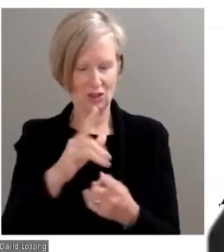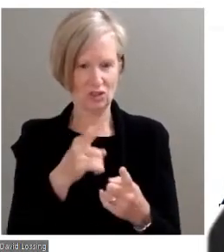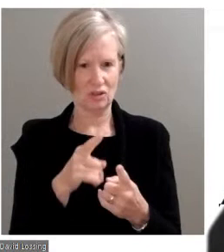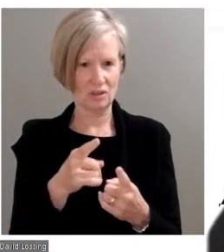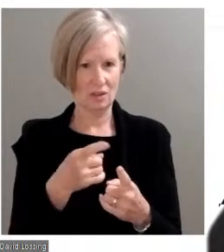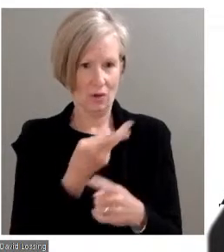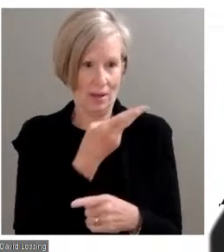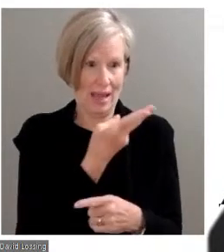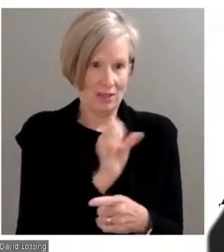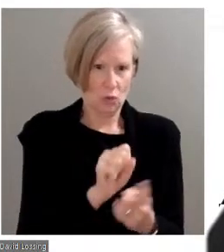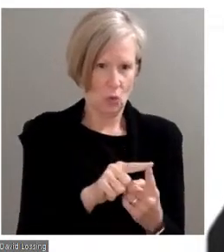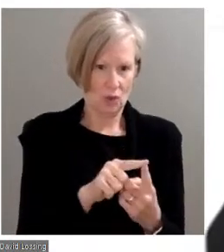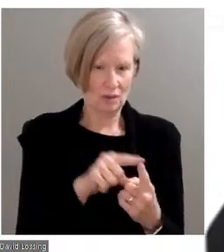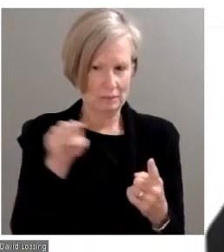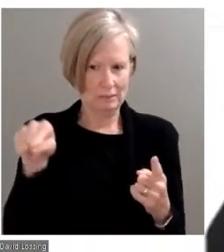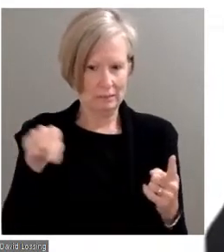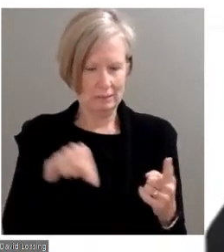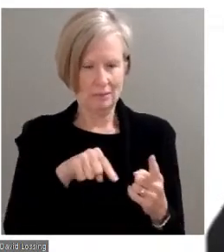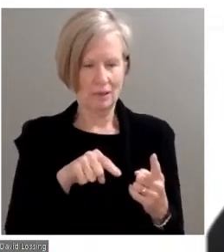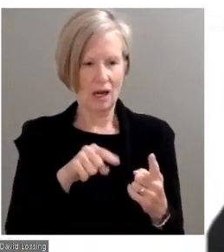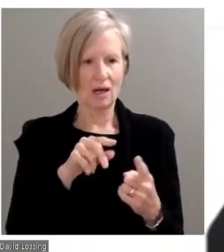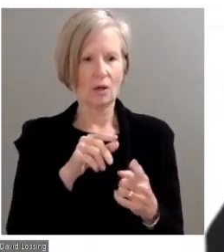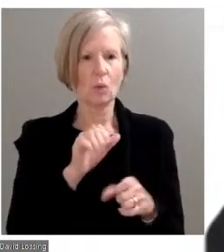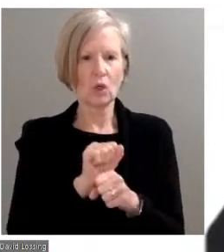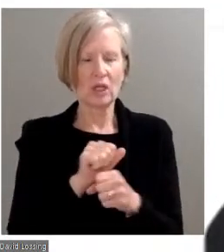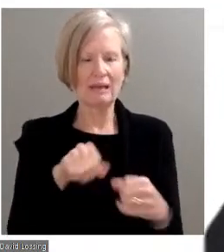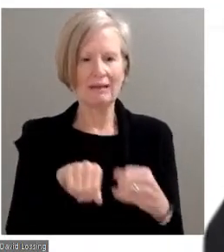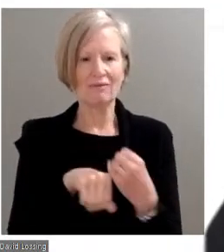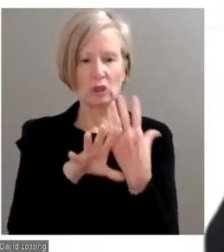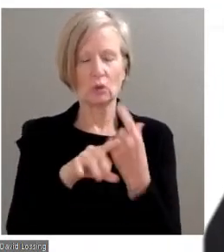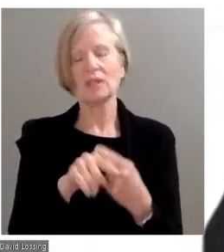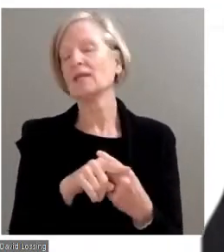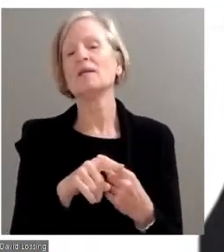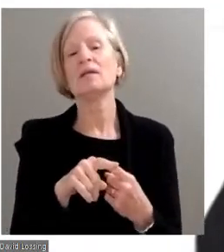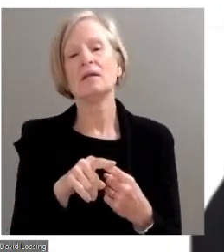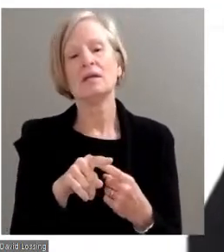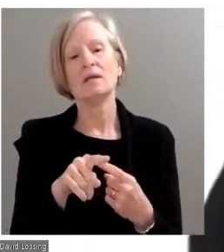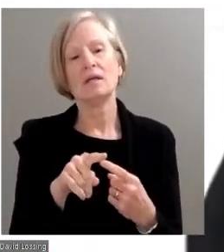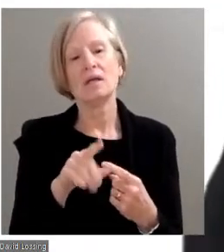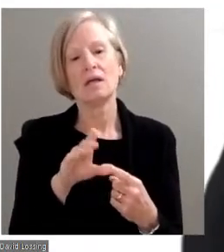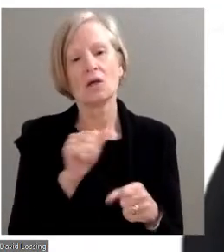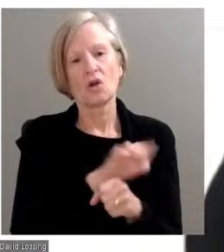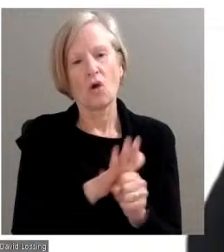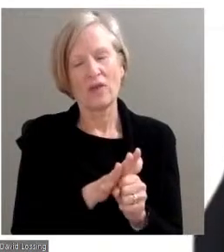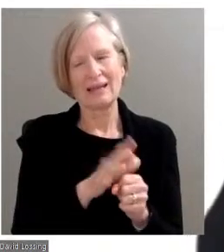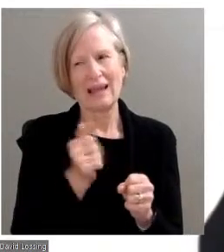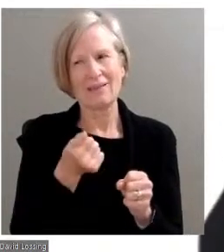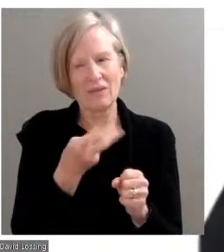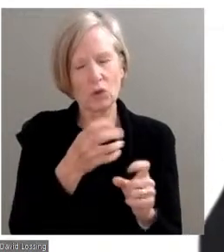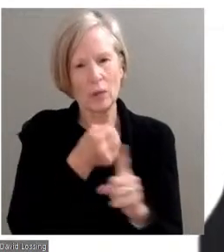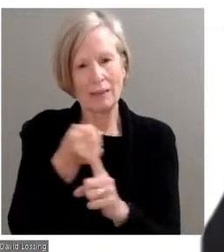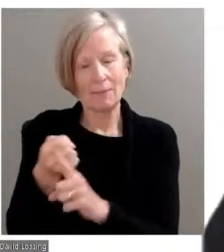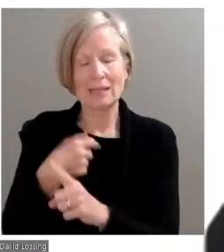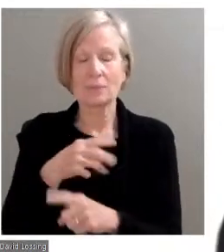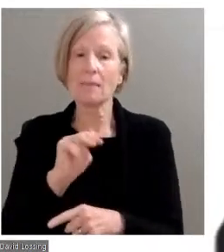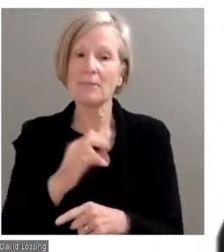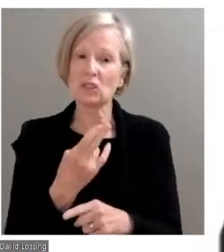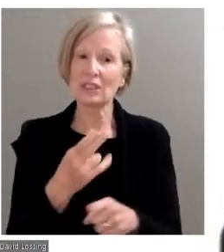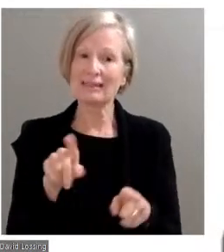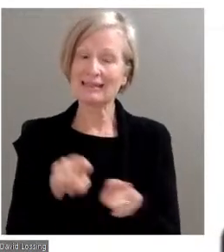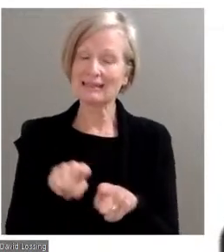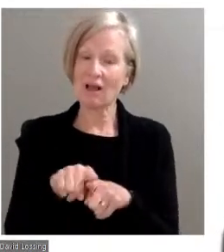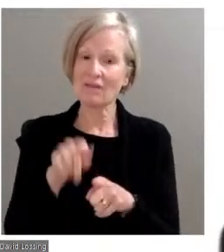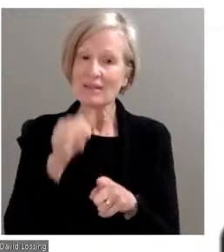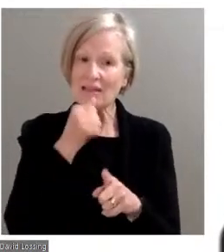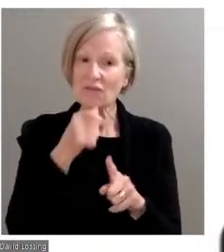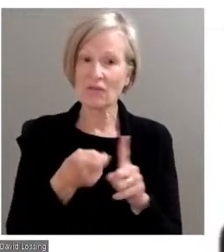around the country, basically. But, you know, COVID has had a couple of impacts, and not only COVID itself, but Michigan itself has been suffering from